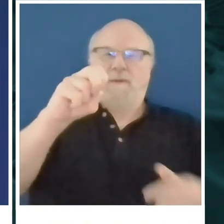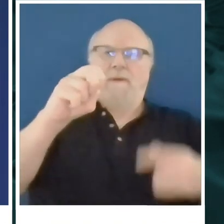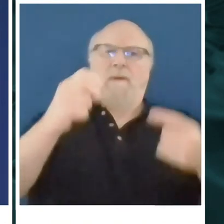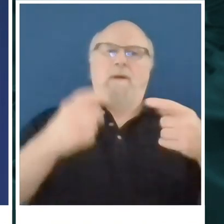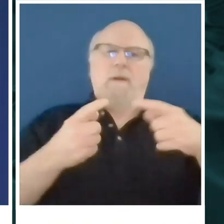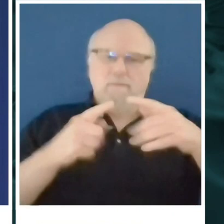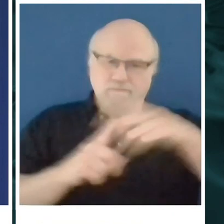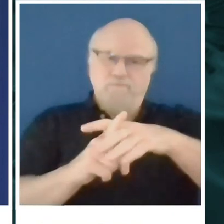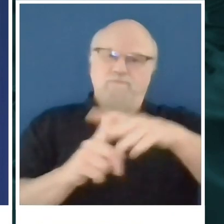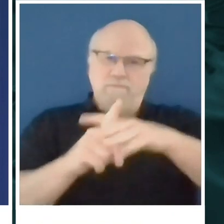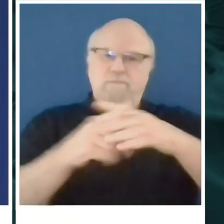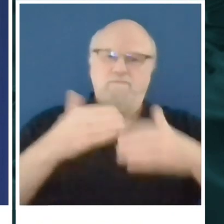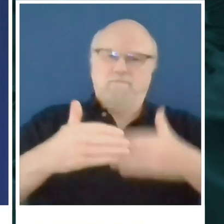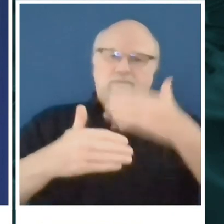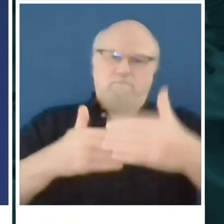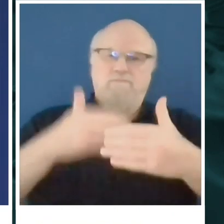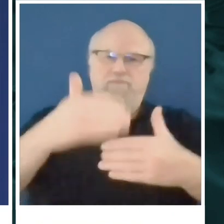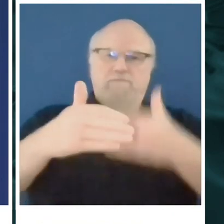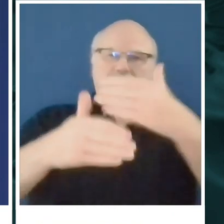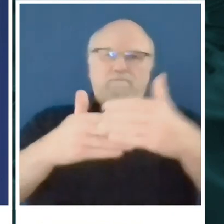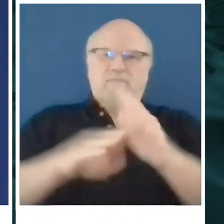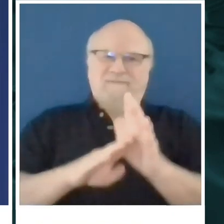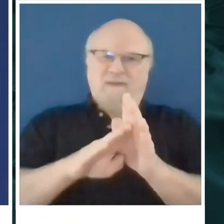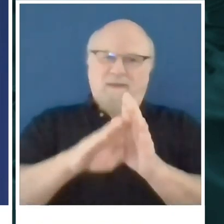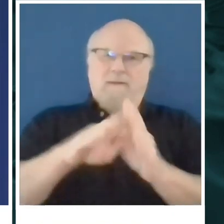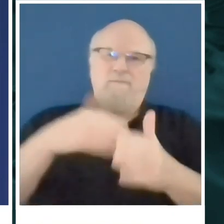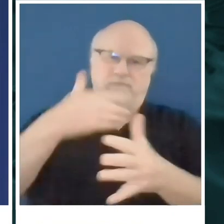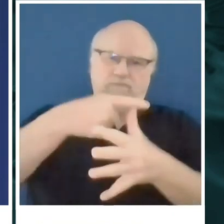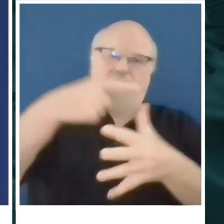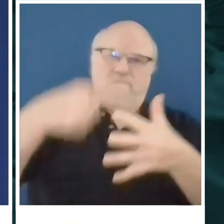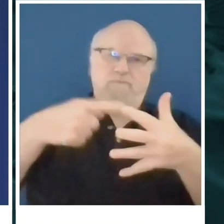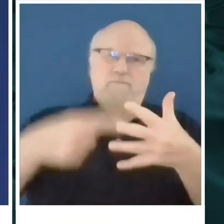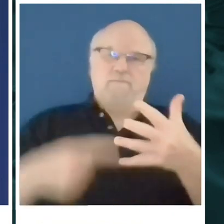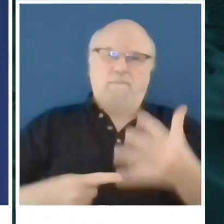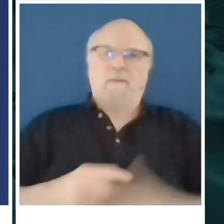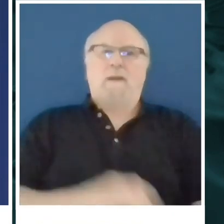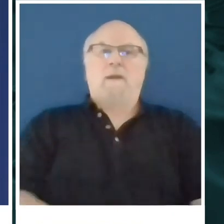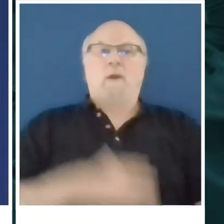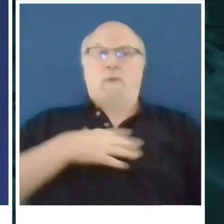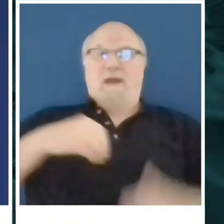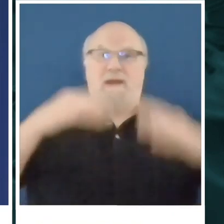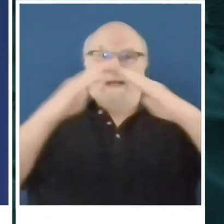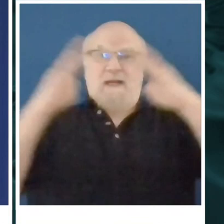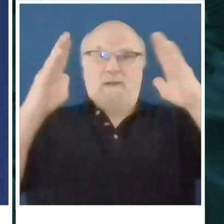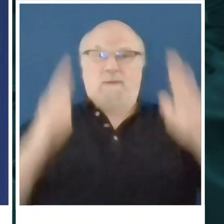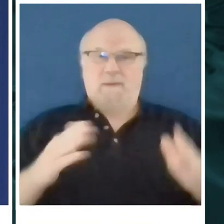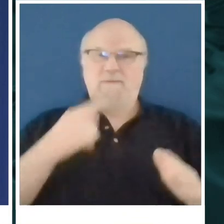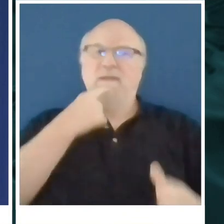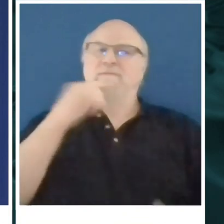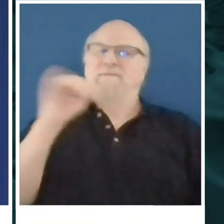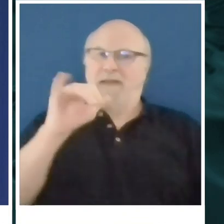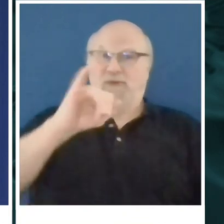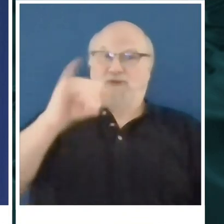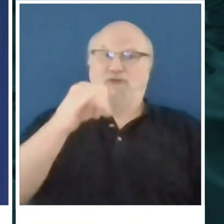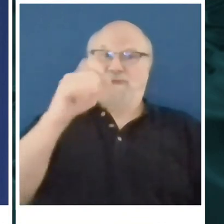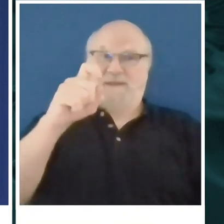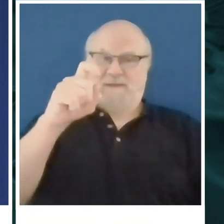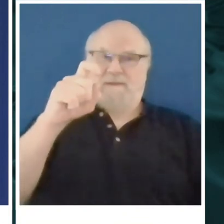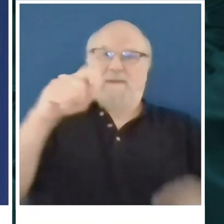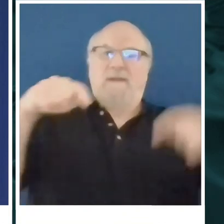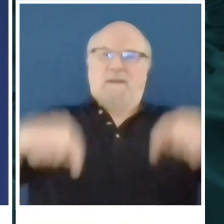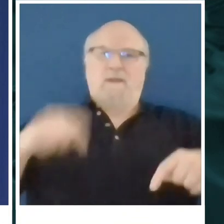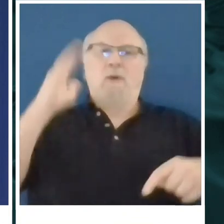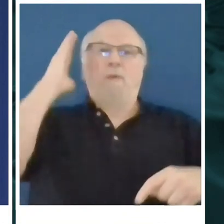Before beginning a phased comeback, the White House says cities like Jacksonville must meet the following criteria. A downward